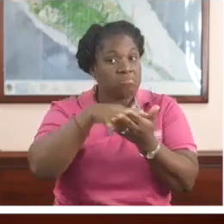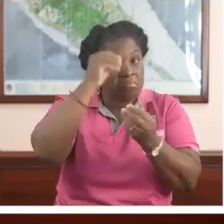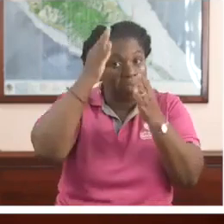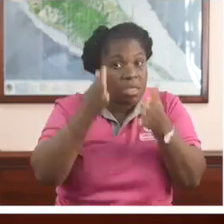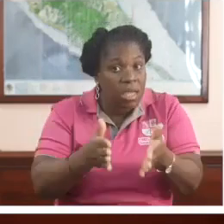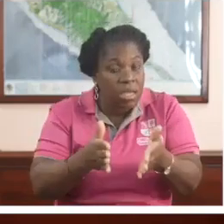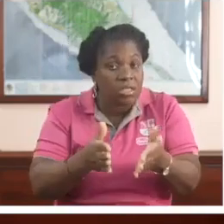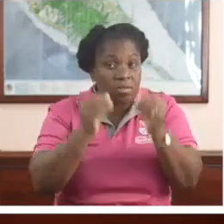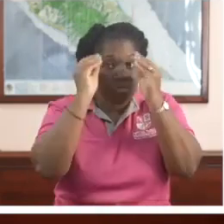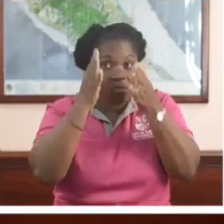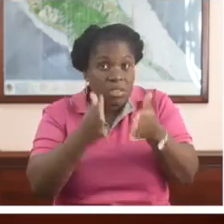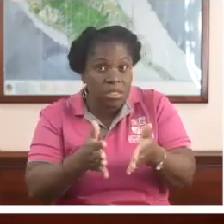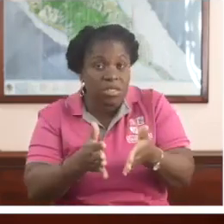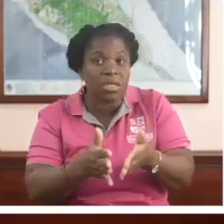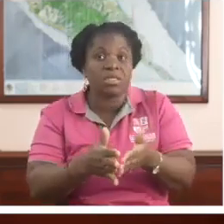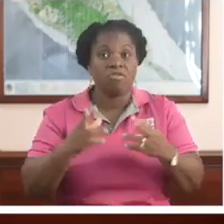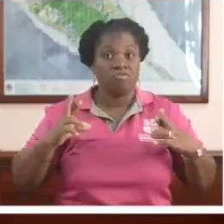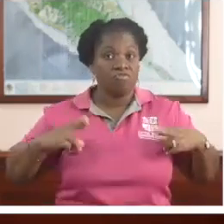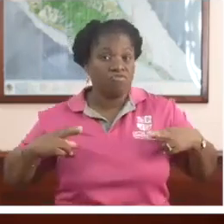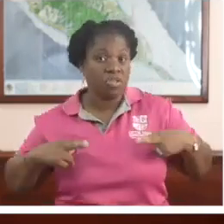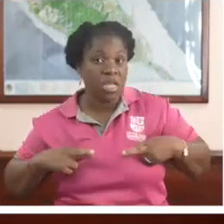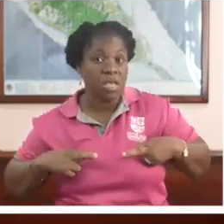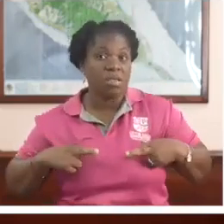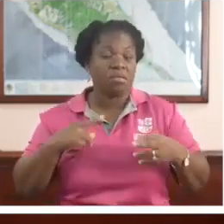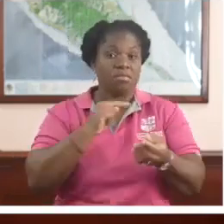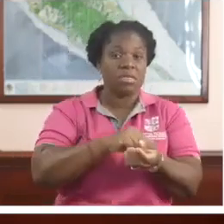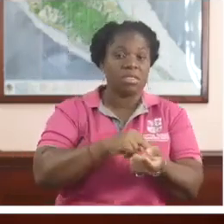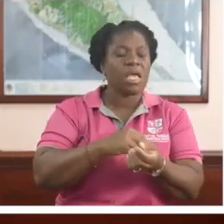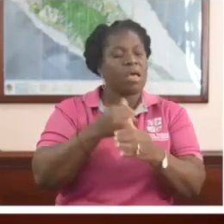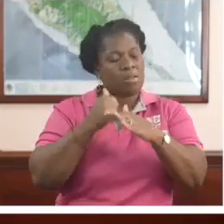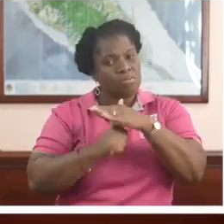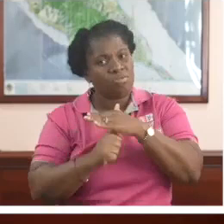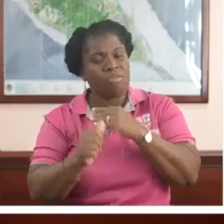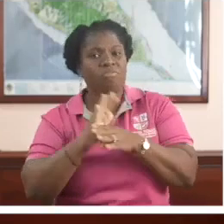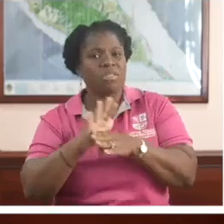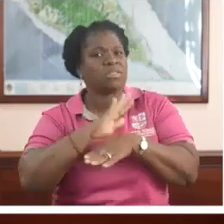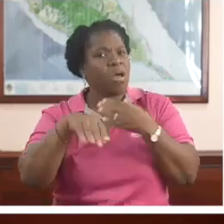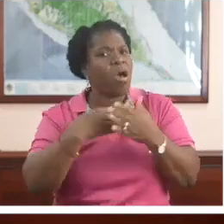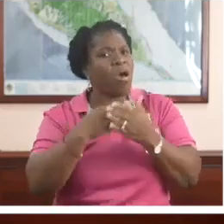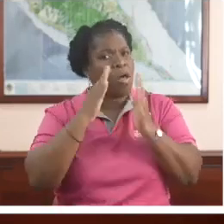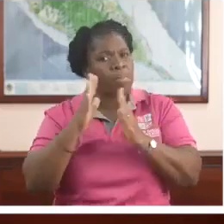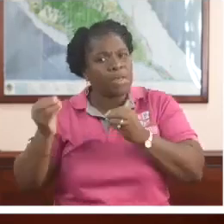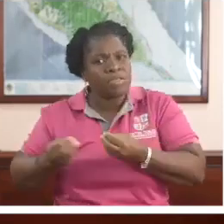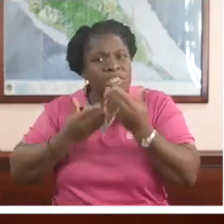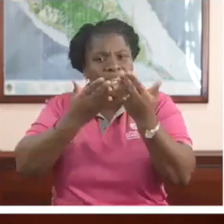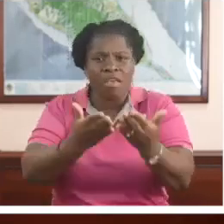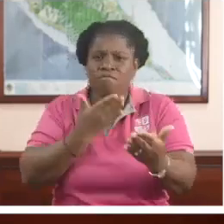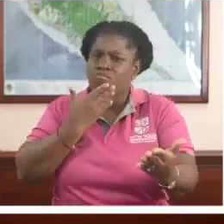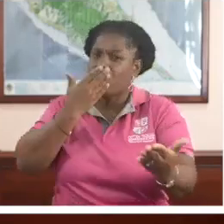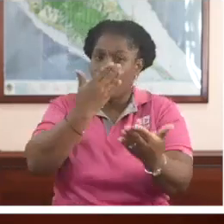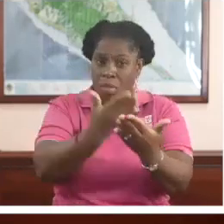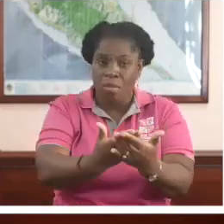educators, student nurses, retired nurses, and nurses in private practice as they all endeavor to provide